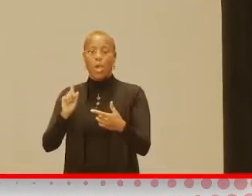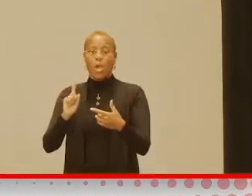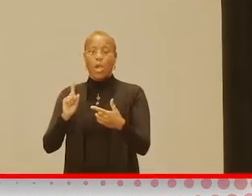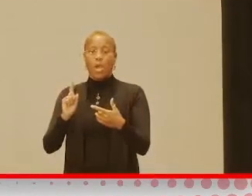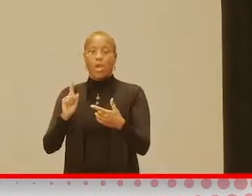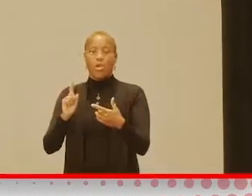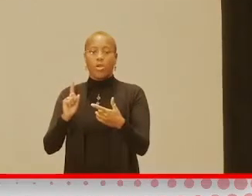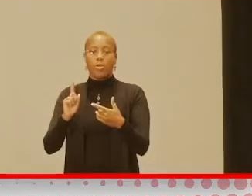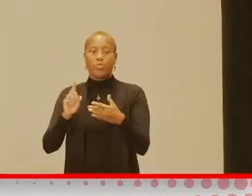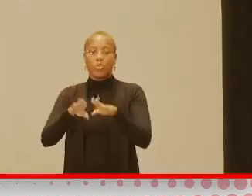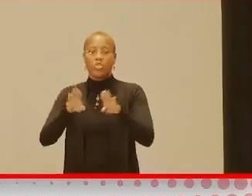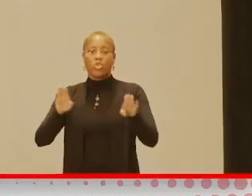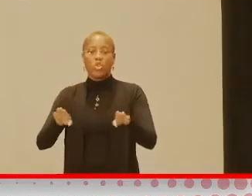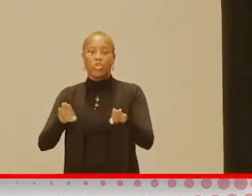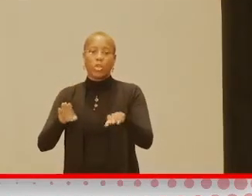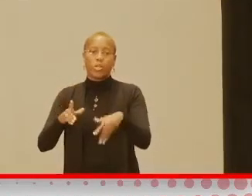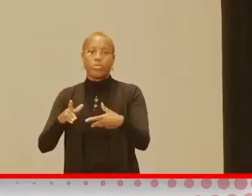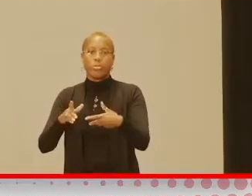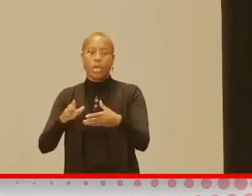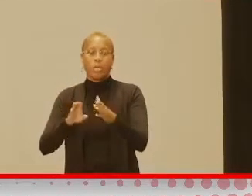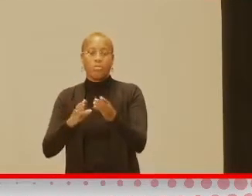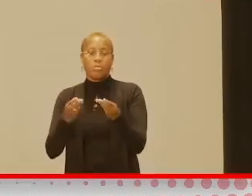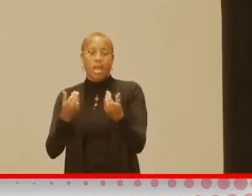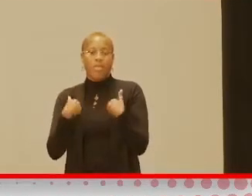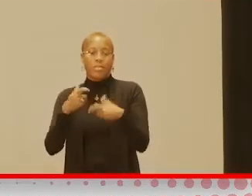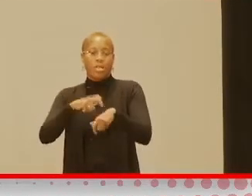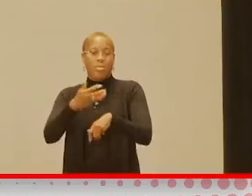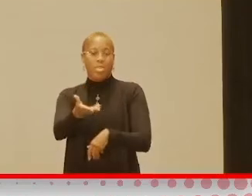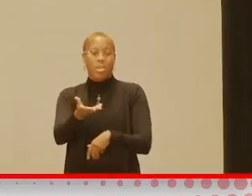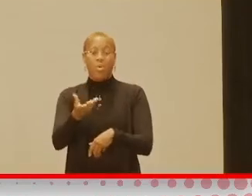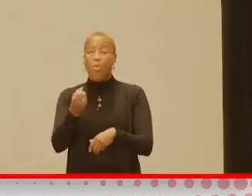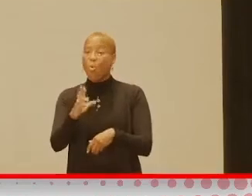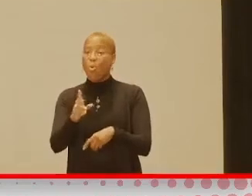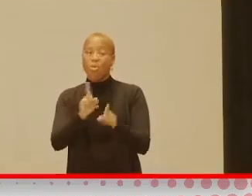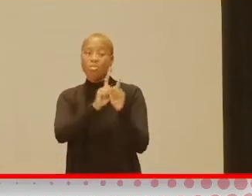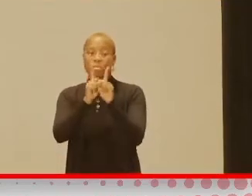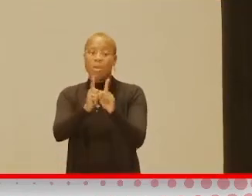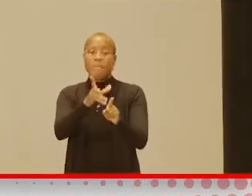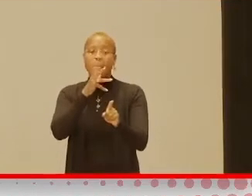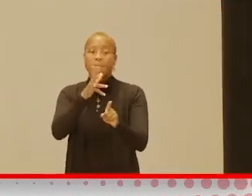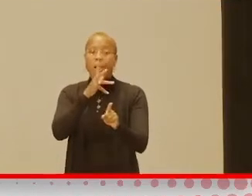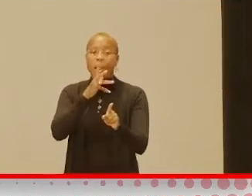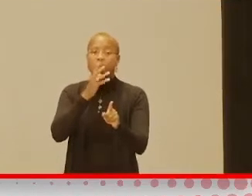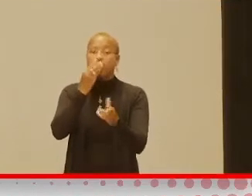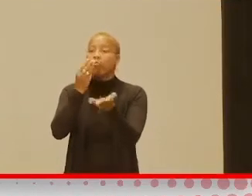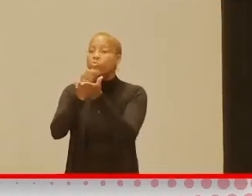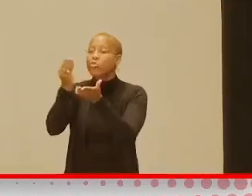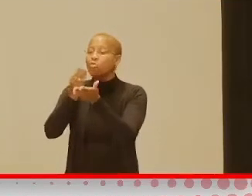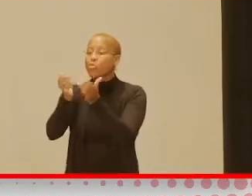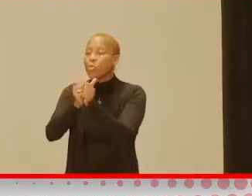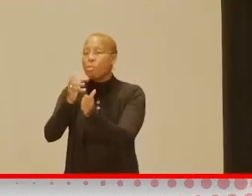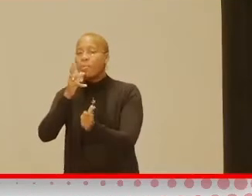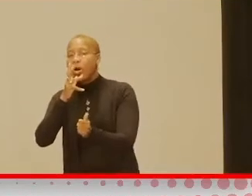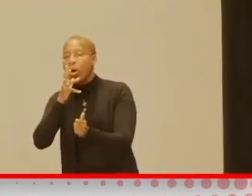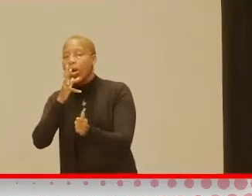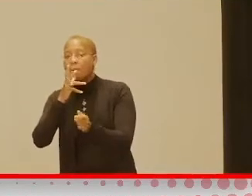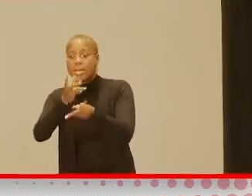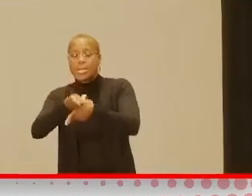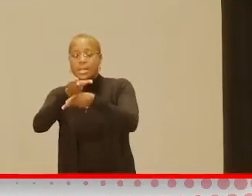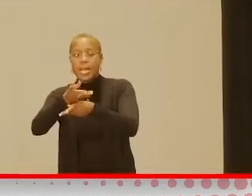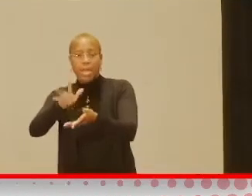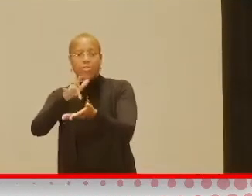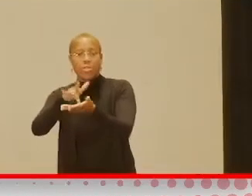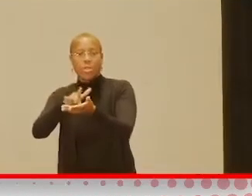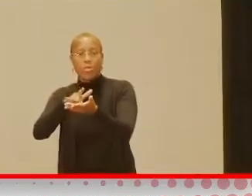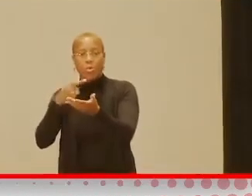and spend their time. So if they're home with mom during the day, if they're going to the grocery store with mom, if they're in a daycare center, we